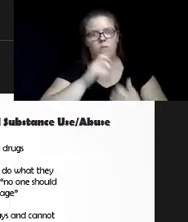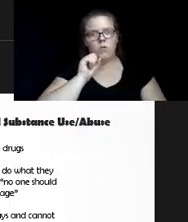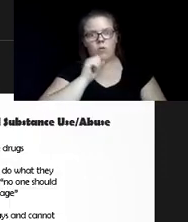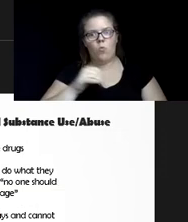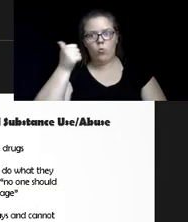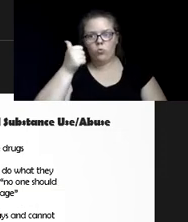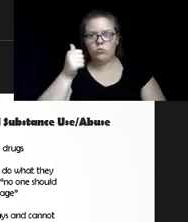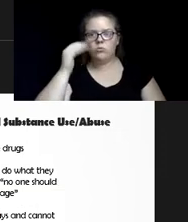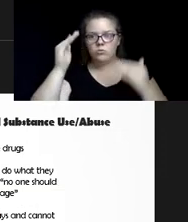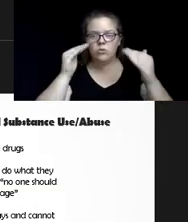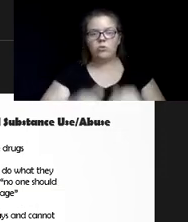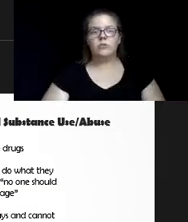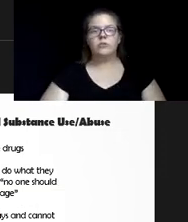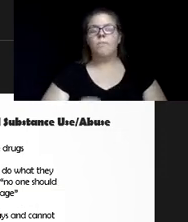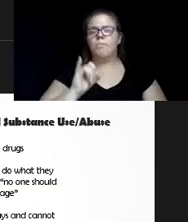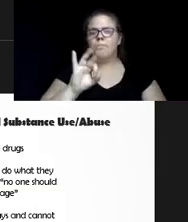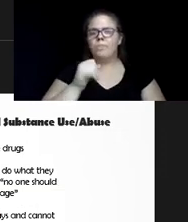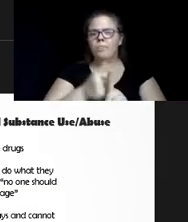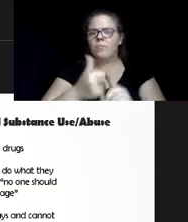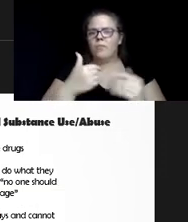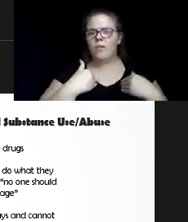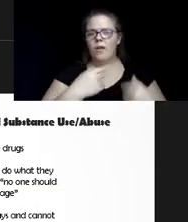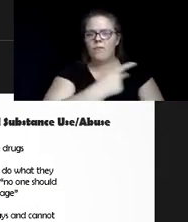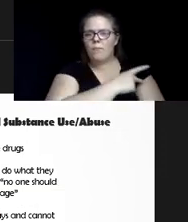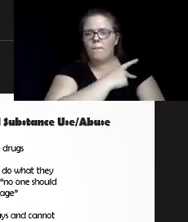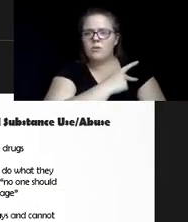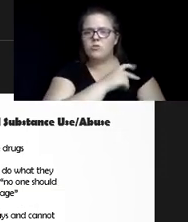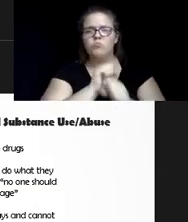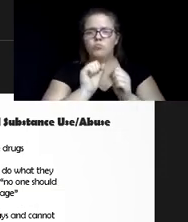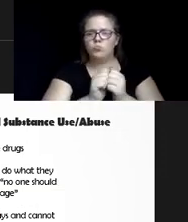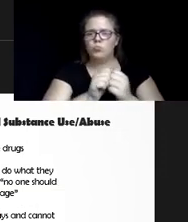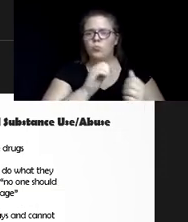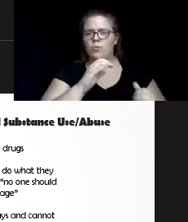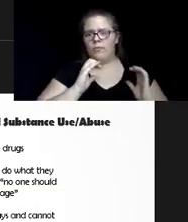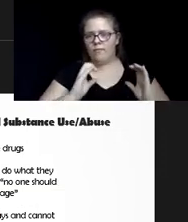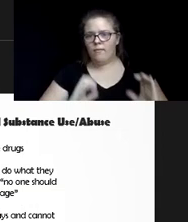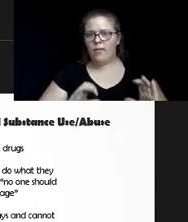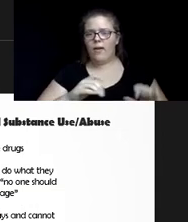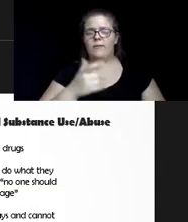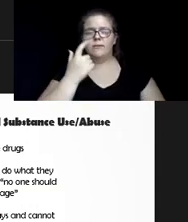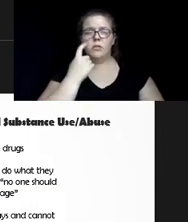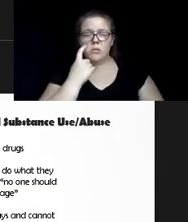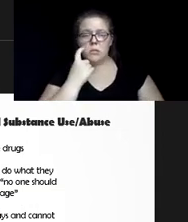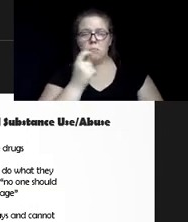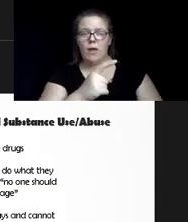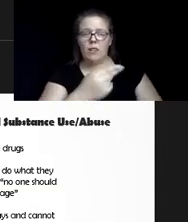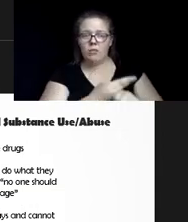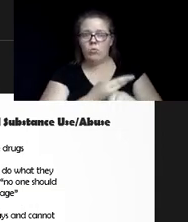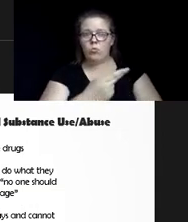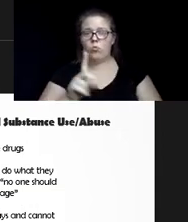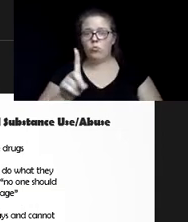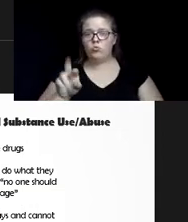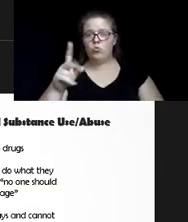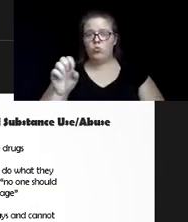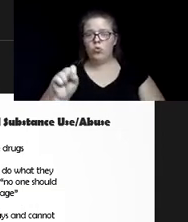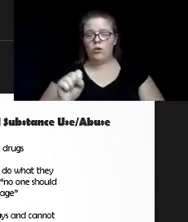So, if you have a patient that you're working with or client, and maybe you suspect that they're using substances, what kinds of things can you look for to